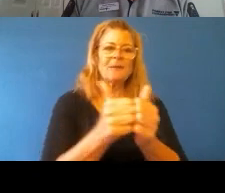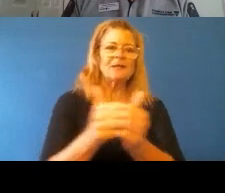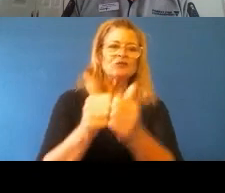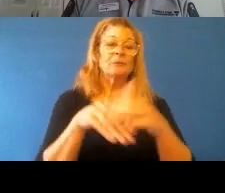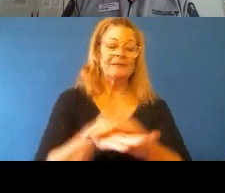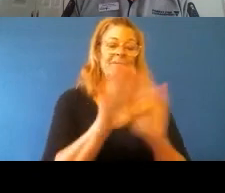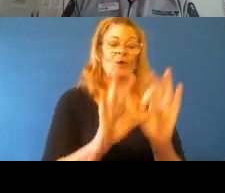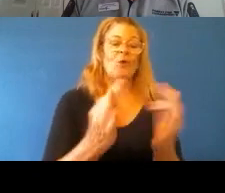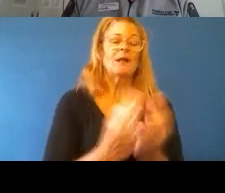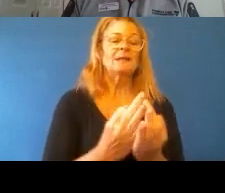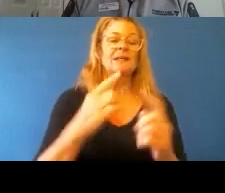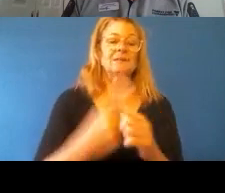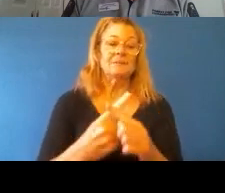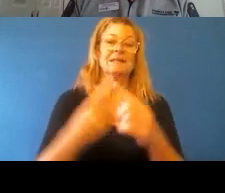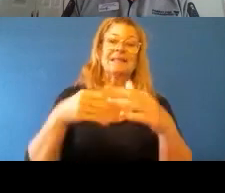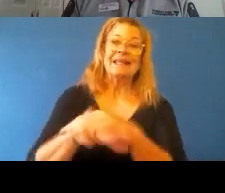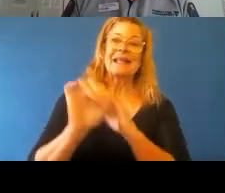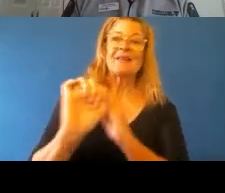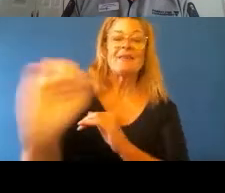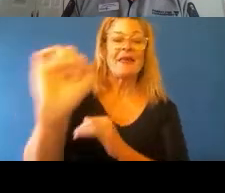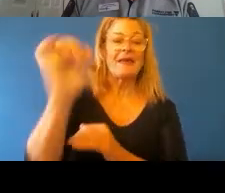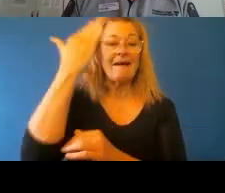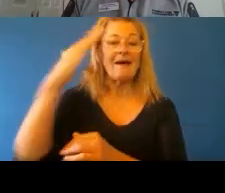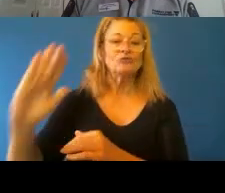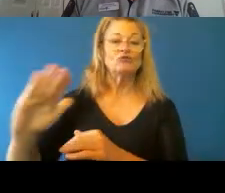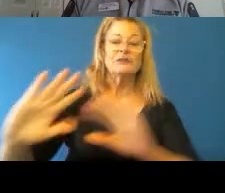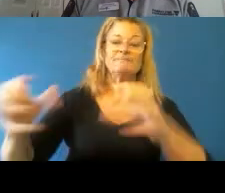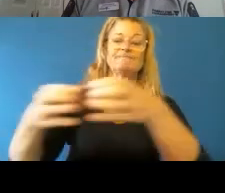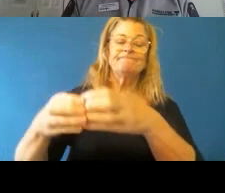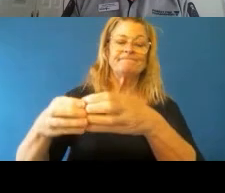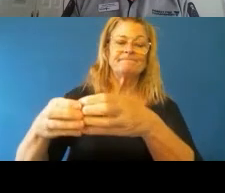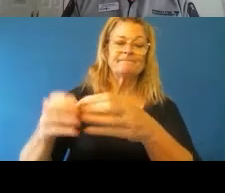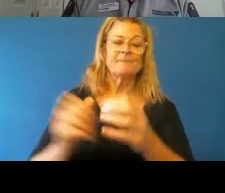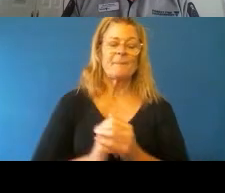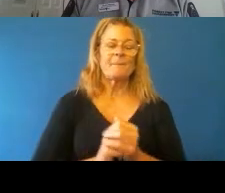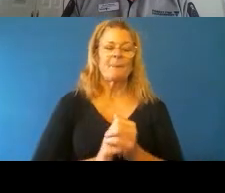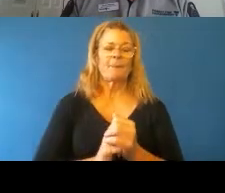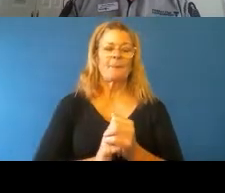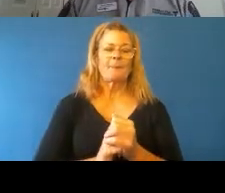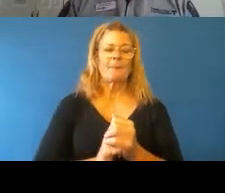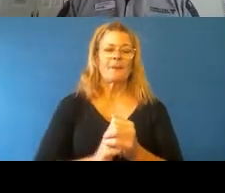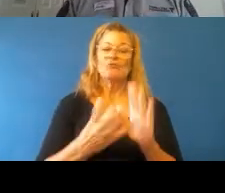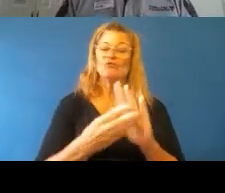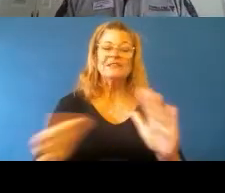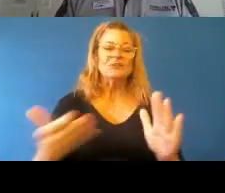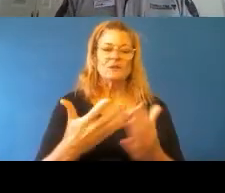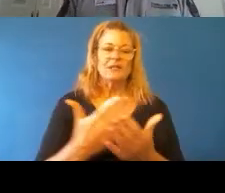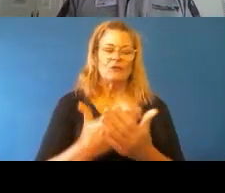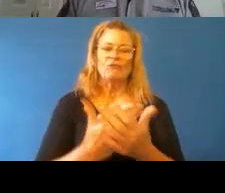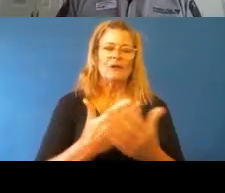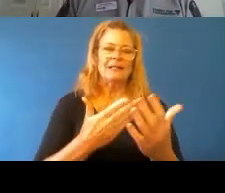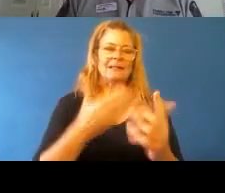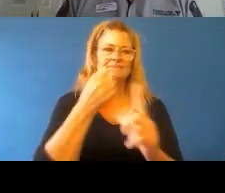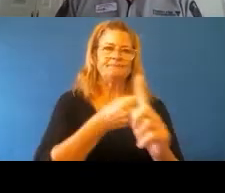as well as within traditional owner organizations. That resourcing does also start to tackle those questions of power.